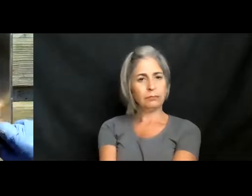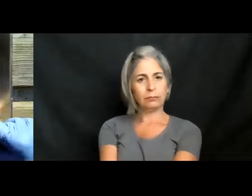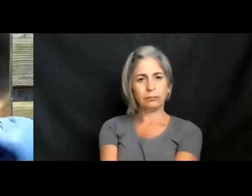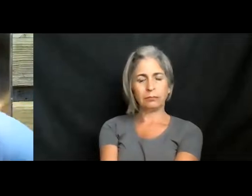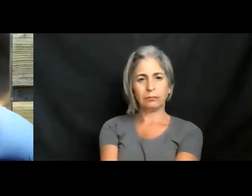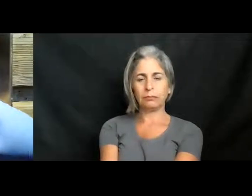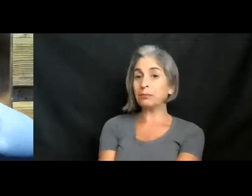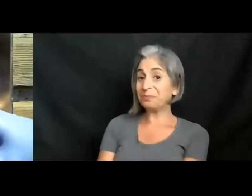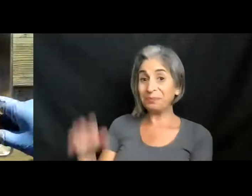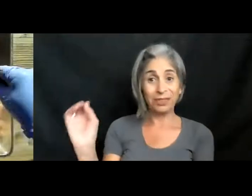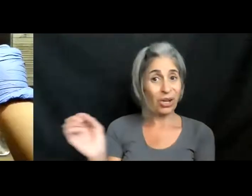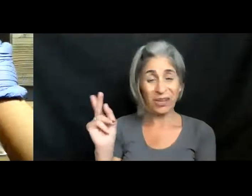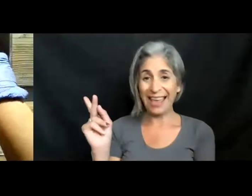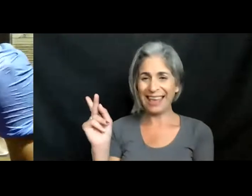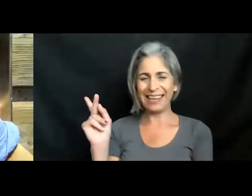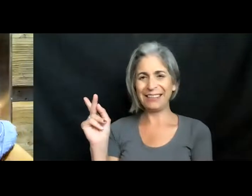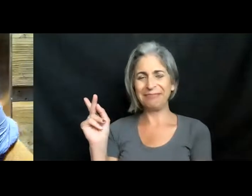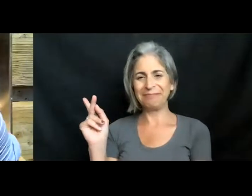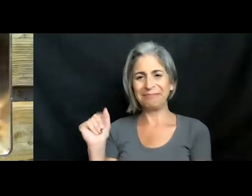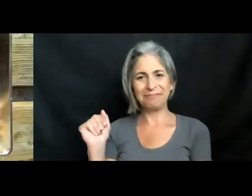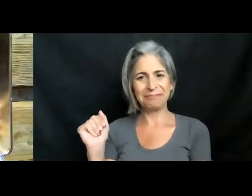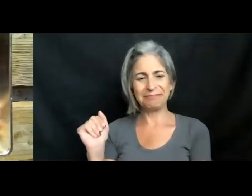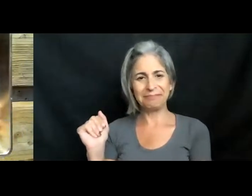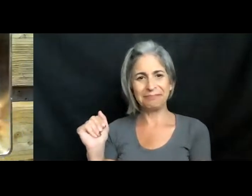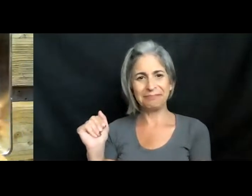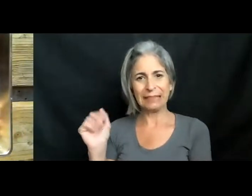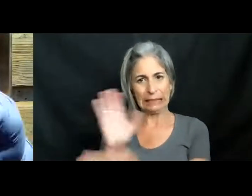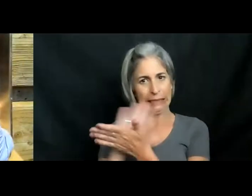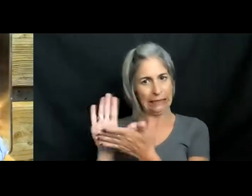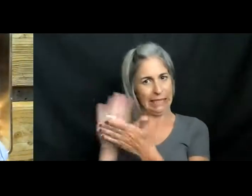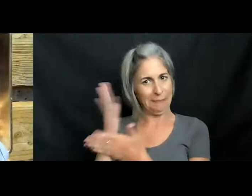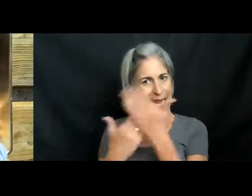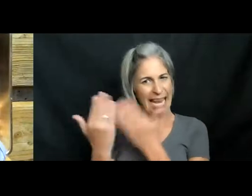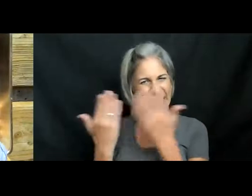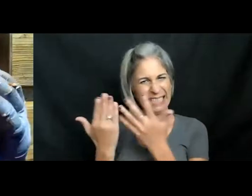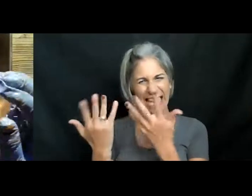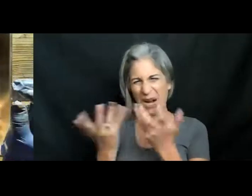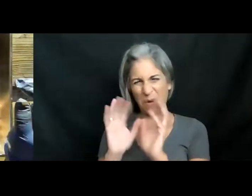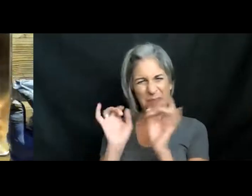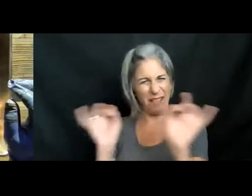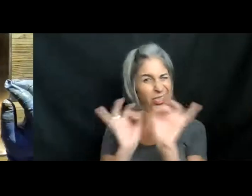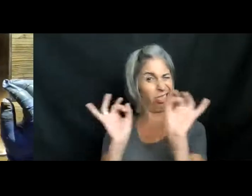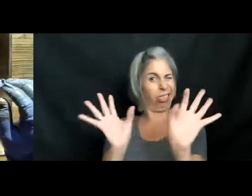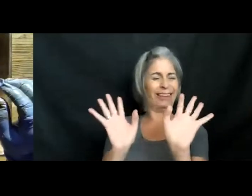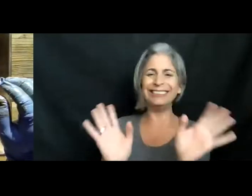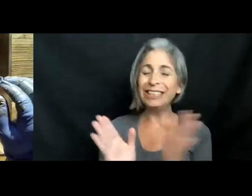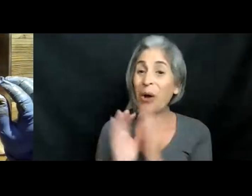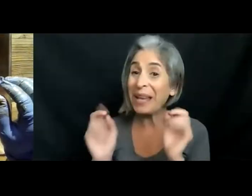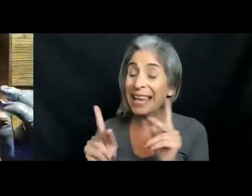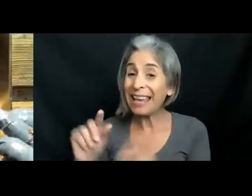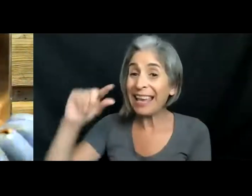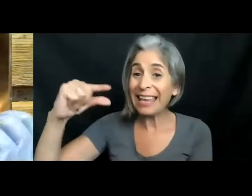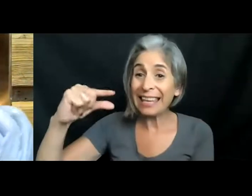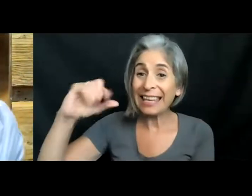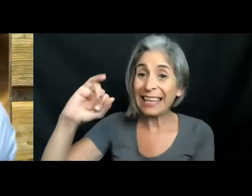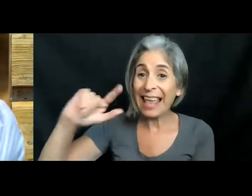Okay, so wipe my hand off a bit so it's not as gross looking. This is our gill with our